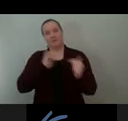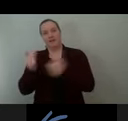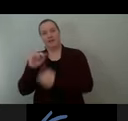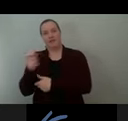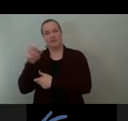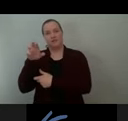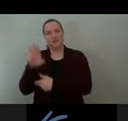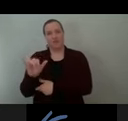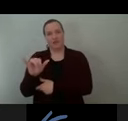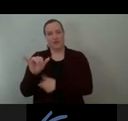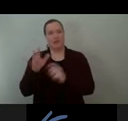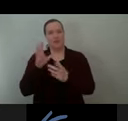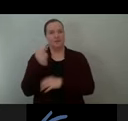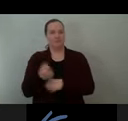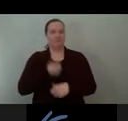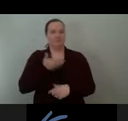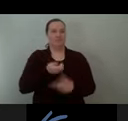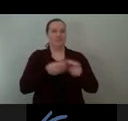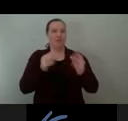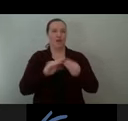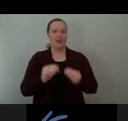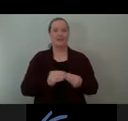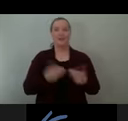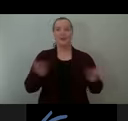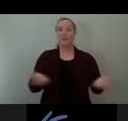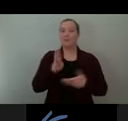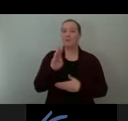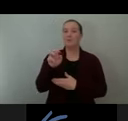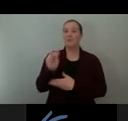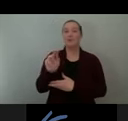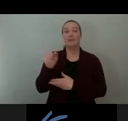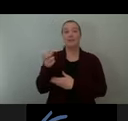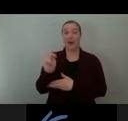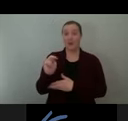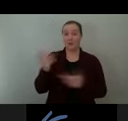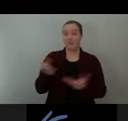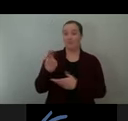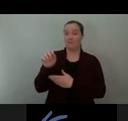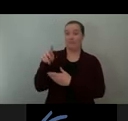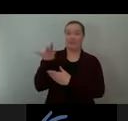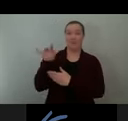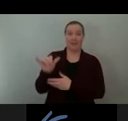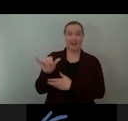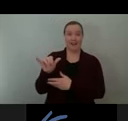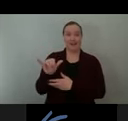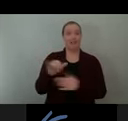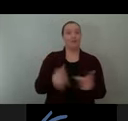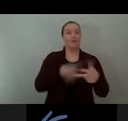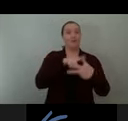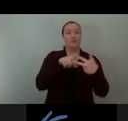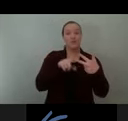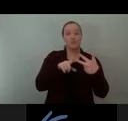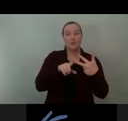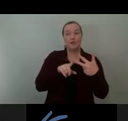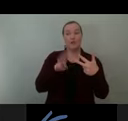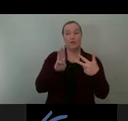Boomtown at the Bentway, with the Bent buddies, Trekker, Tinker, and Trooper. Toronto has been called the most multicultural